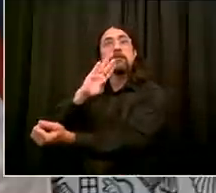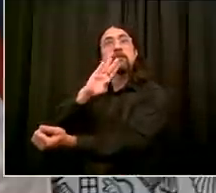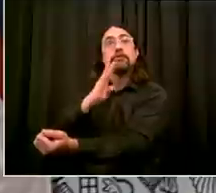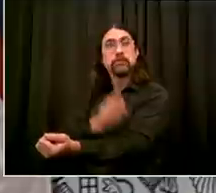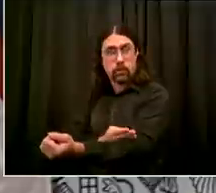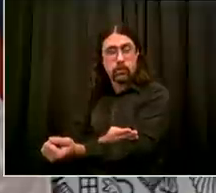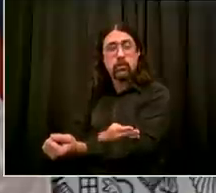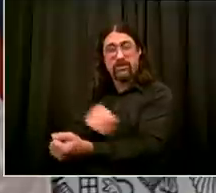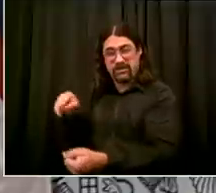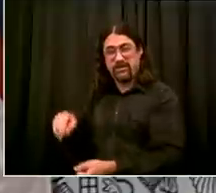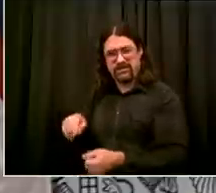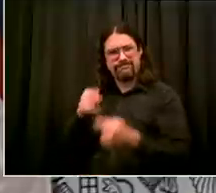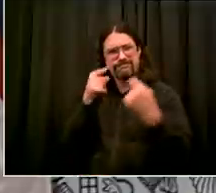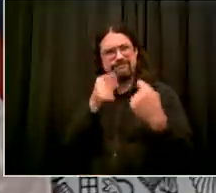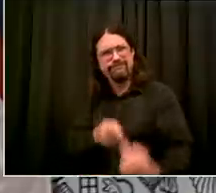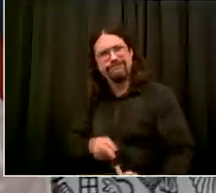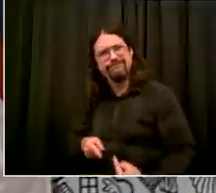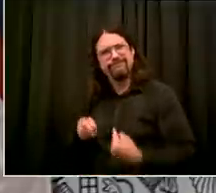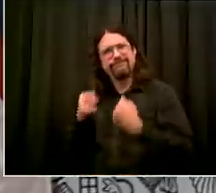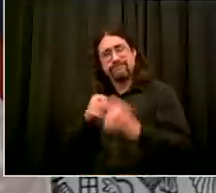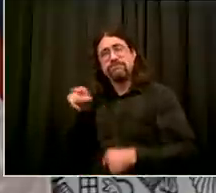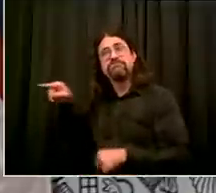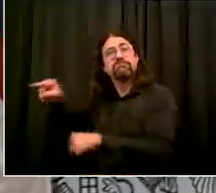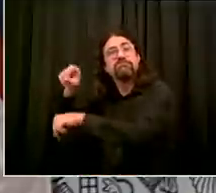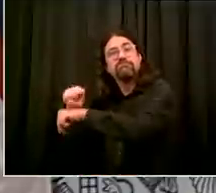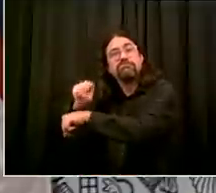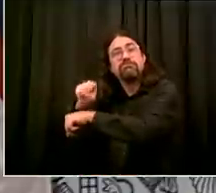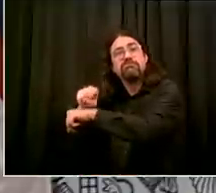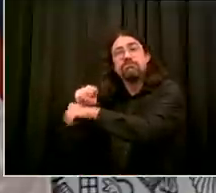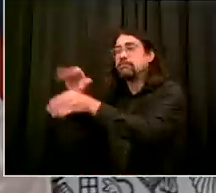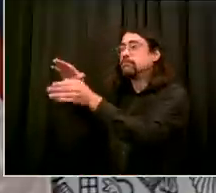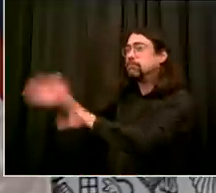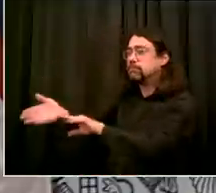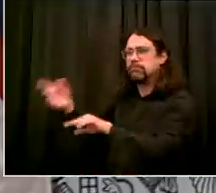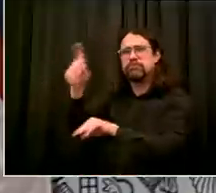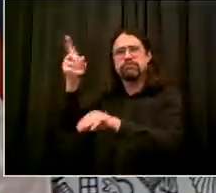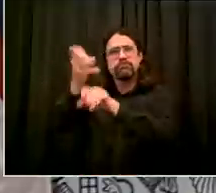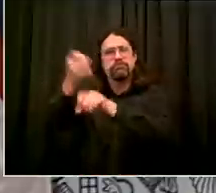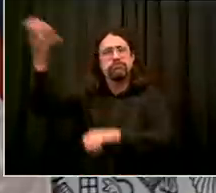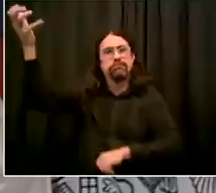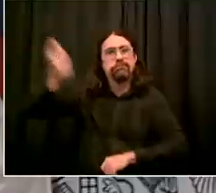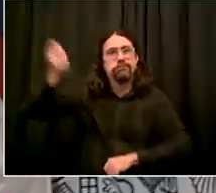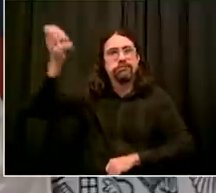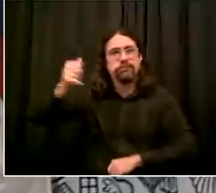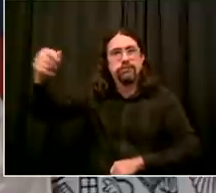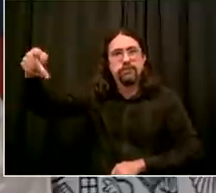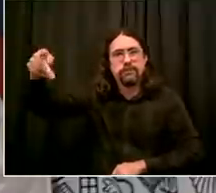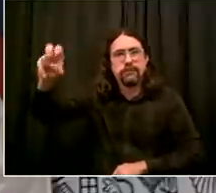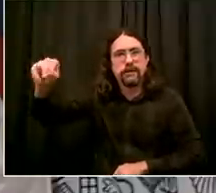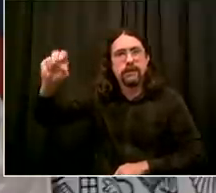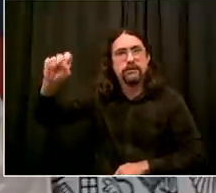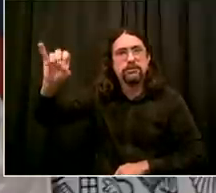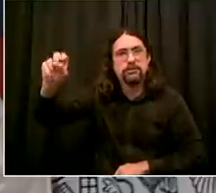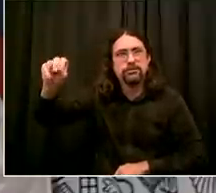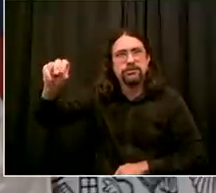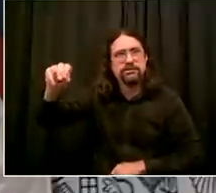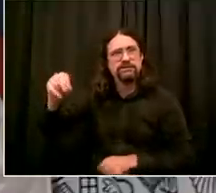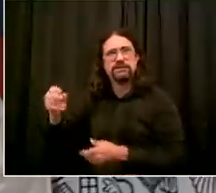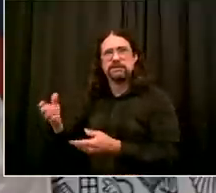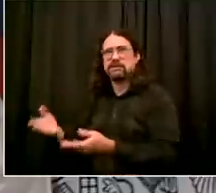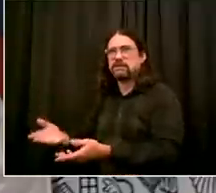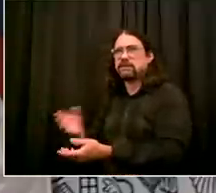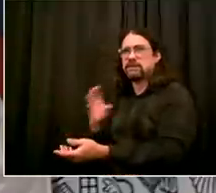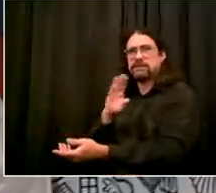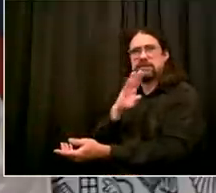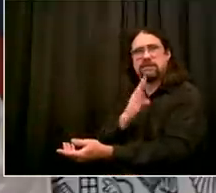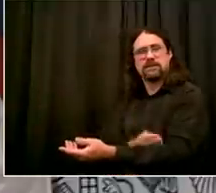the pension benefits and i'm wondering if there's anything um the city can do or is doing to address kind of